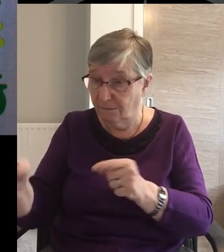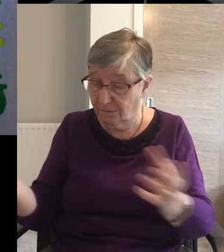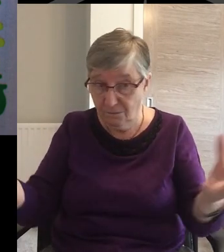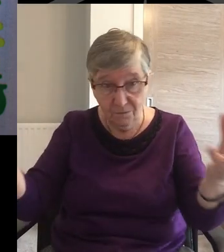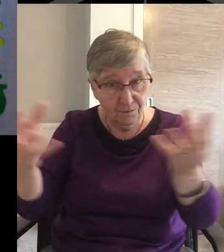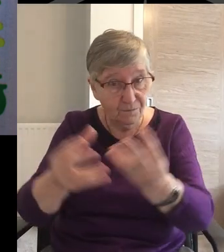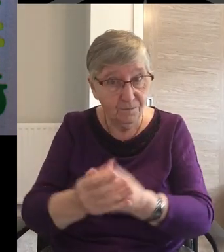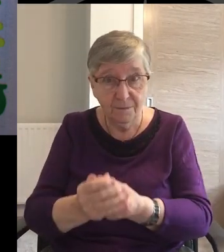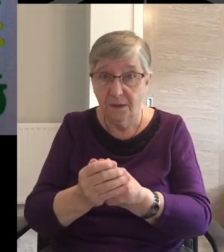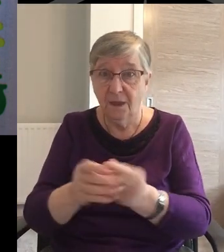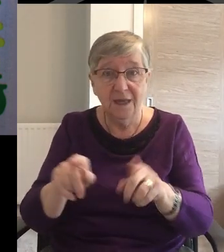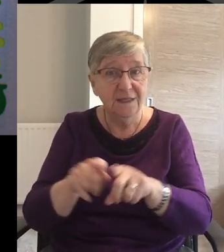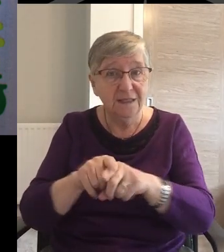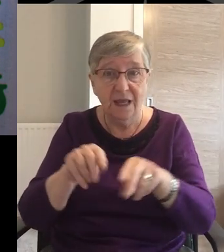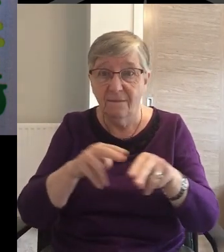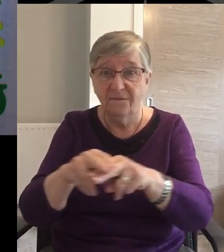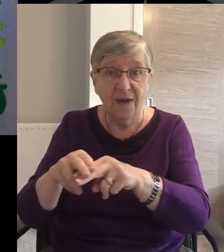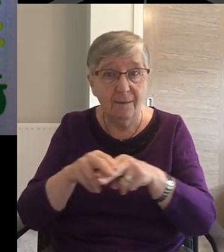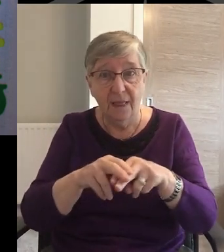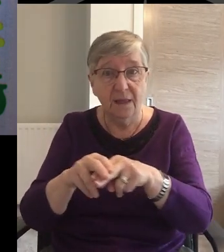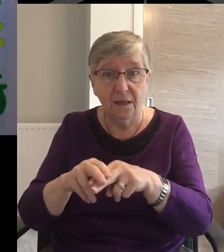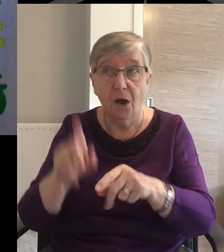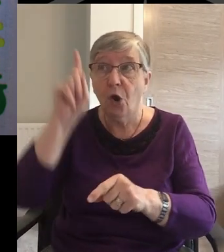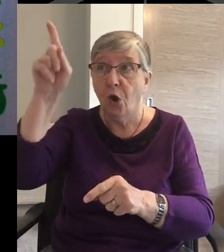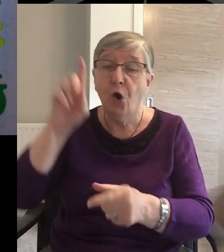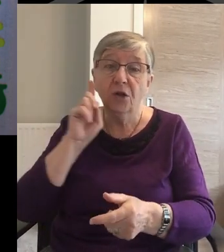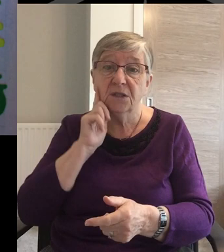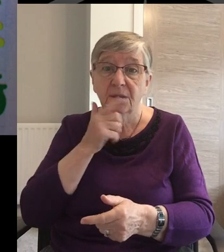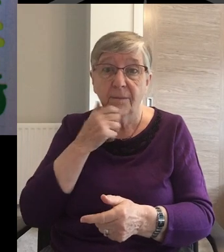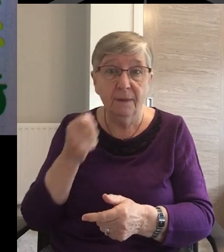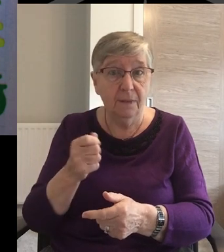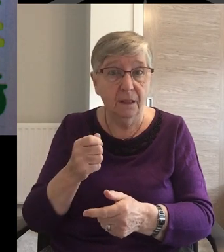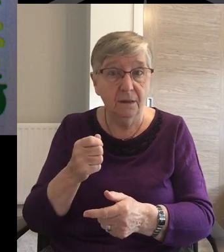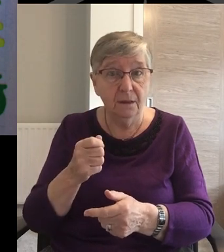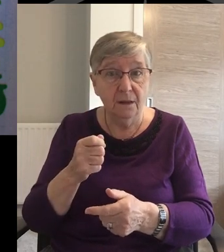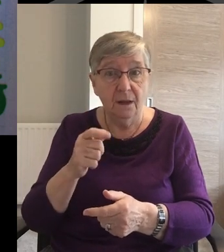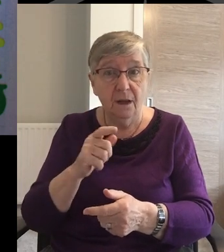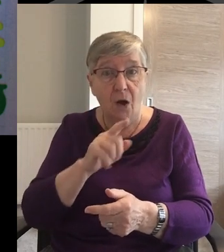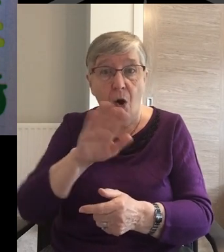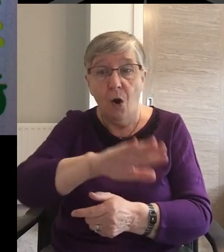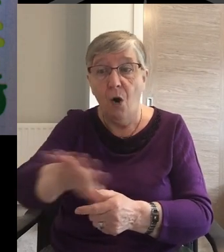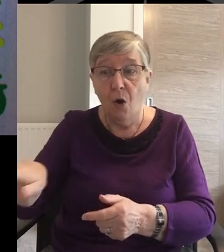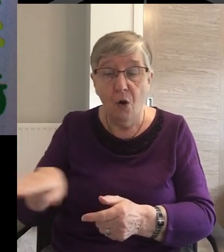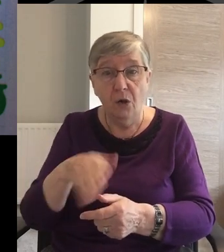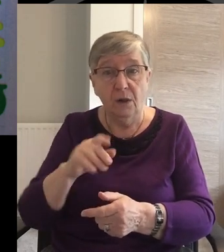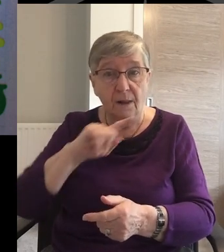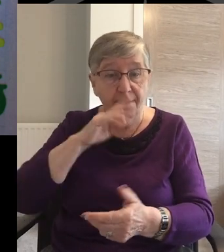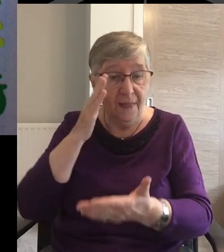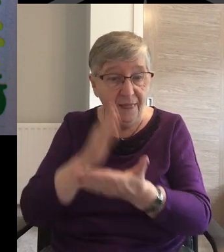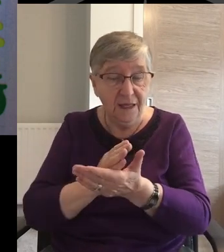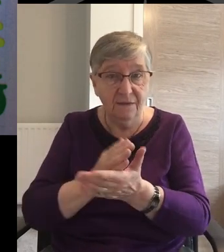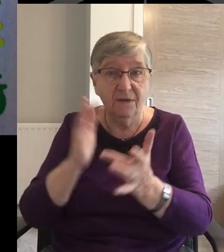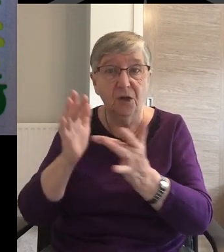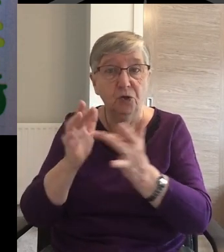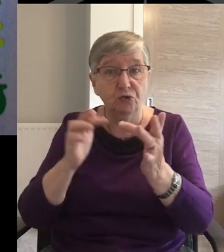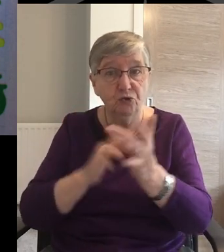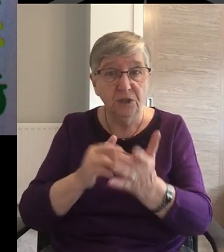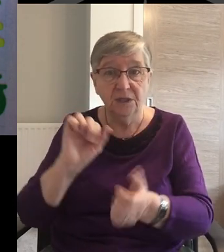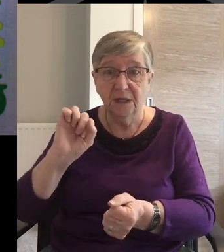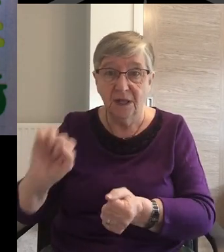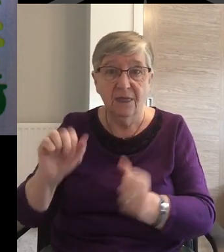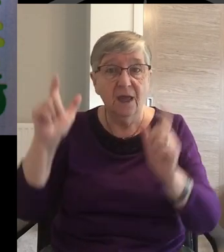them In God's renewed people The family defined by their faith In the risen Jesus as Lord